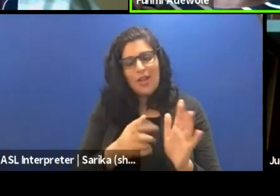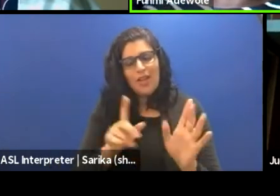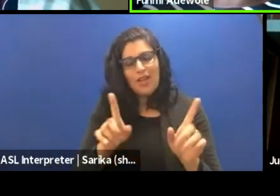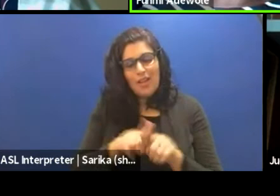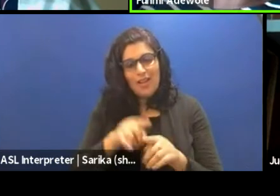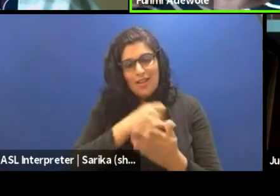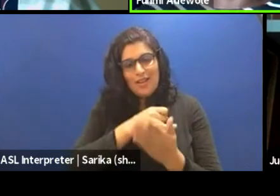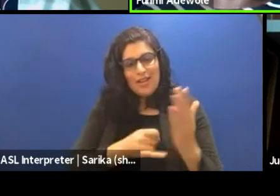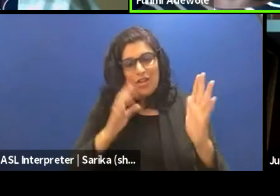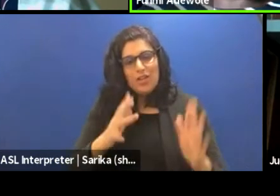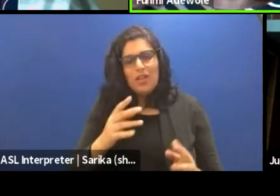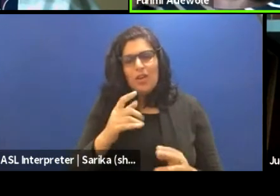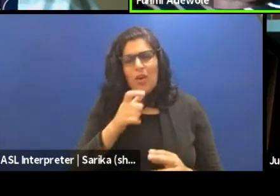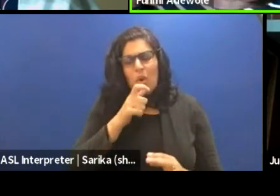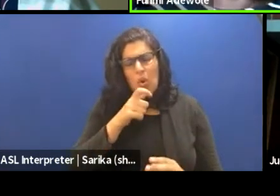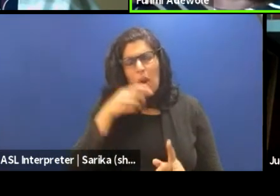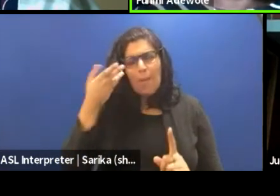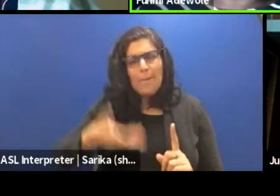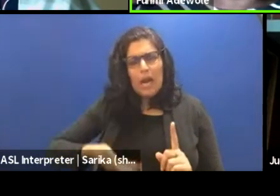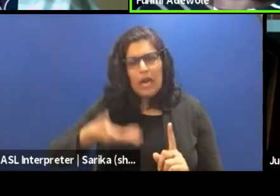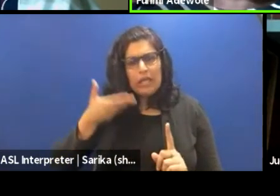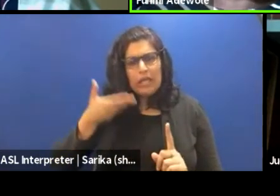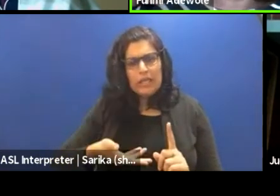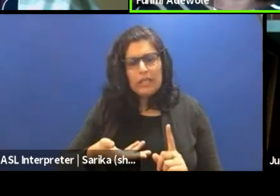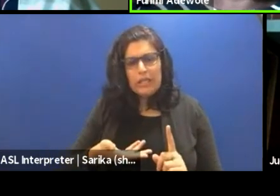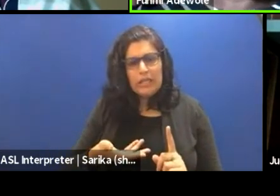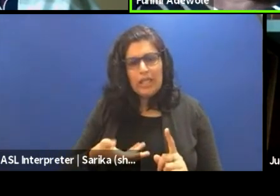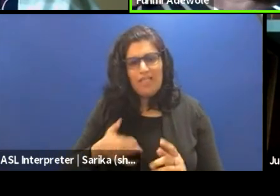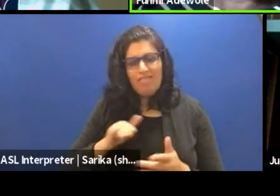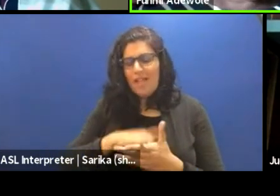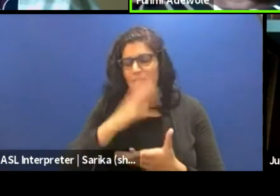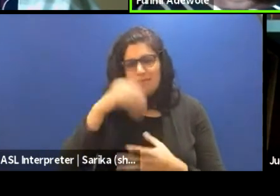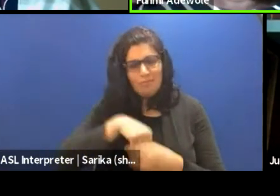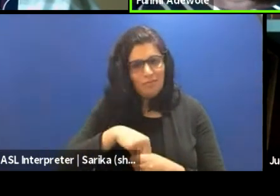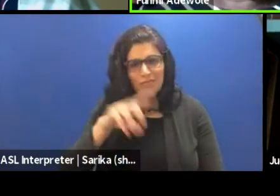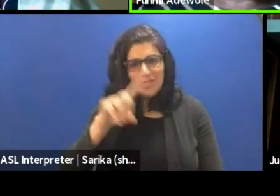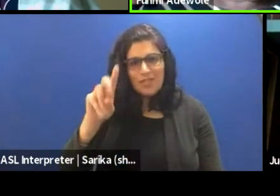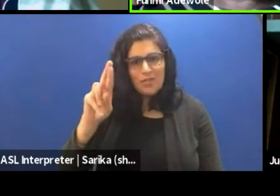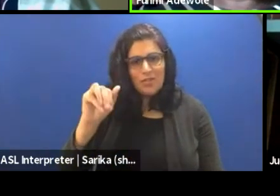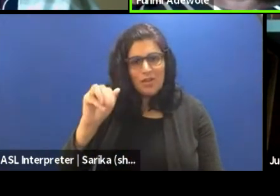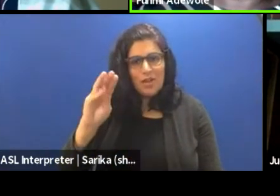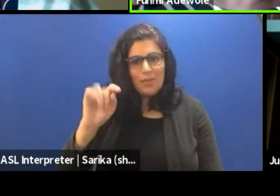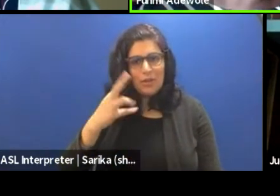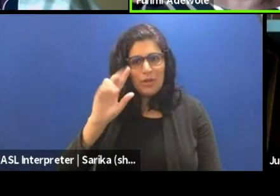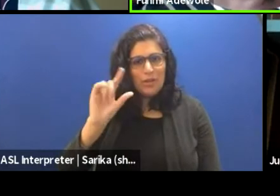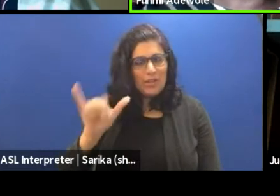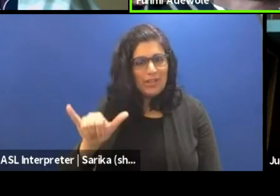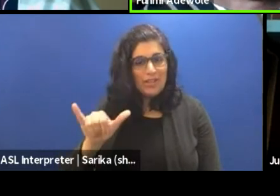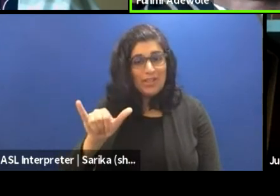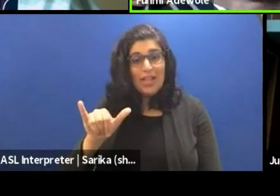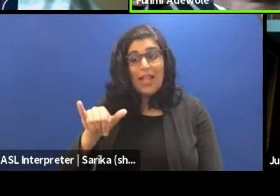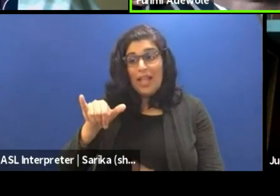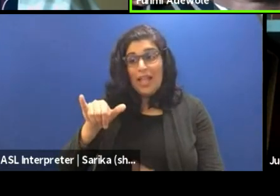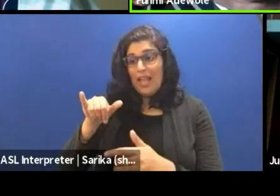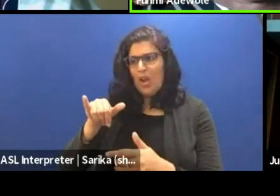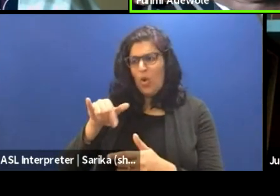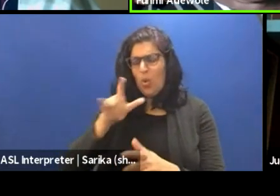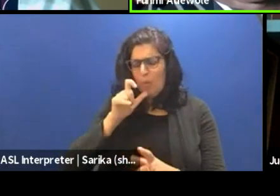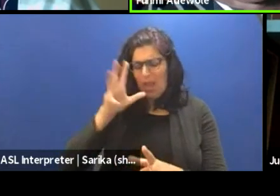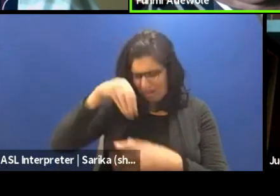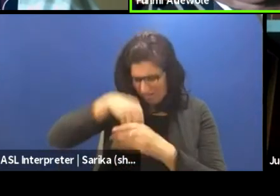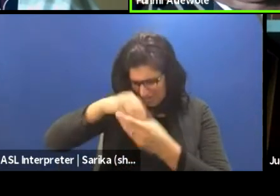artist, you say, who am I? That's part of the dramaturgy. Who am I in the telling of this story?